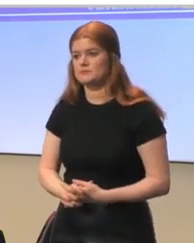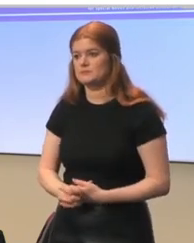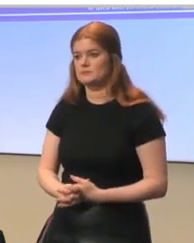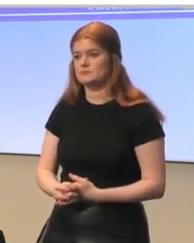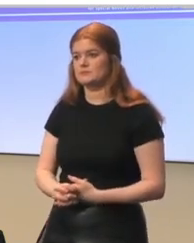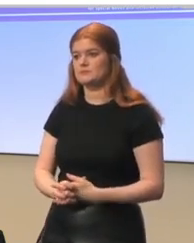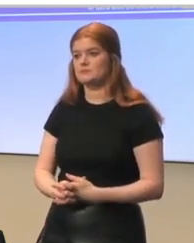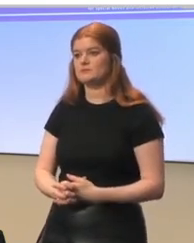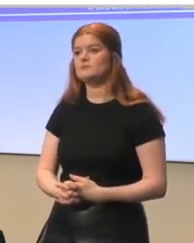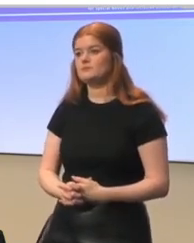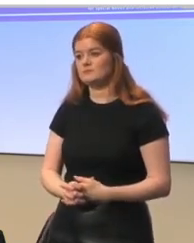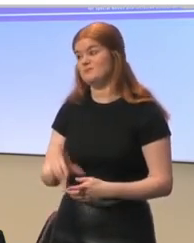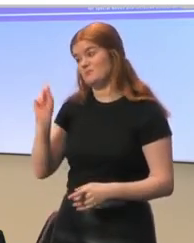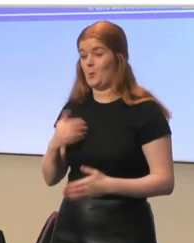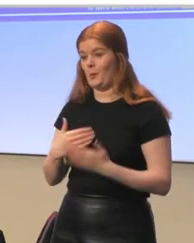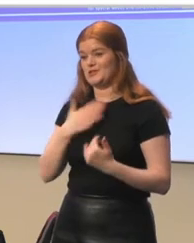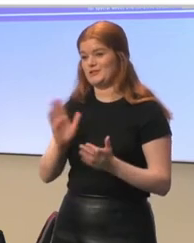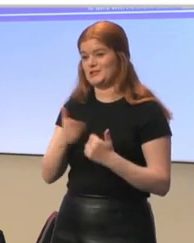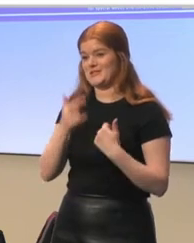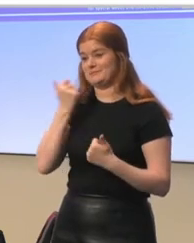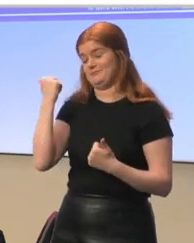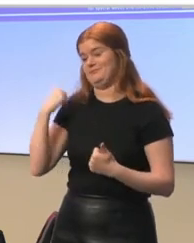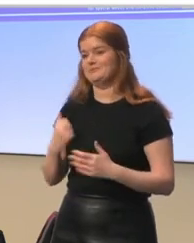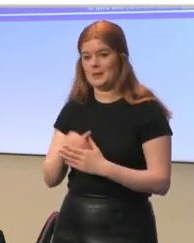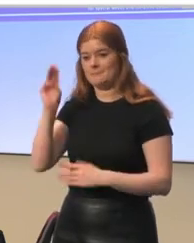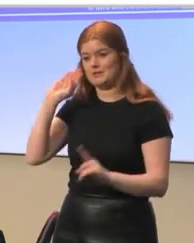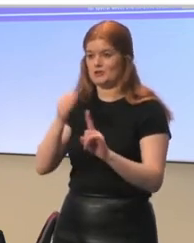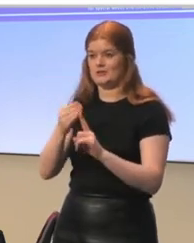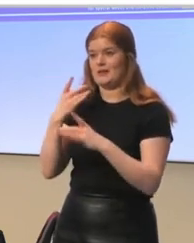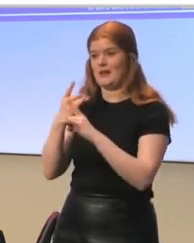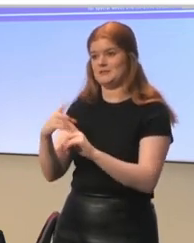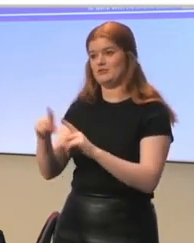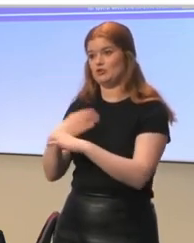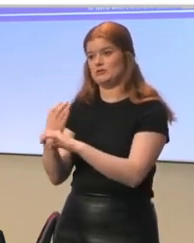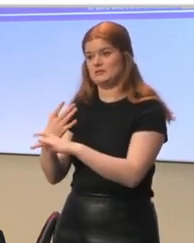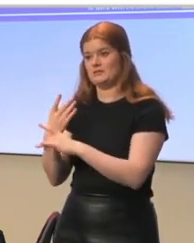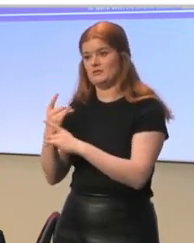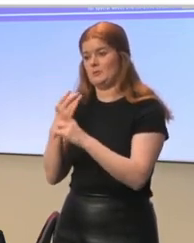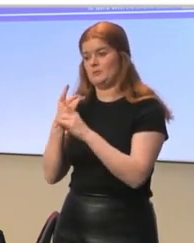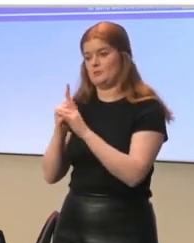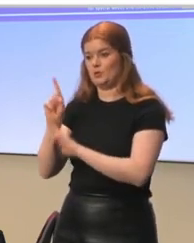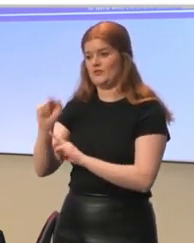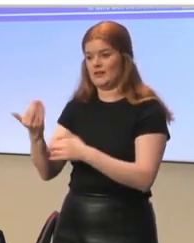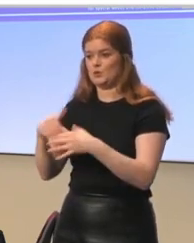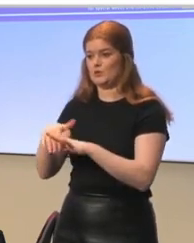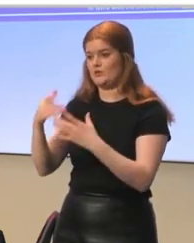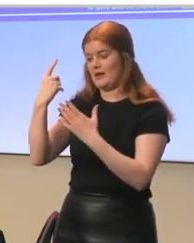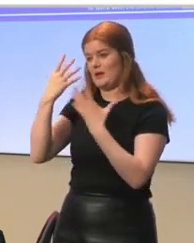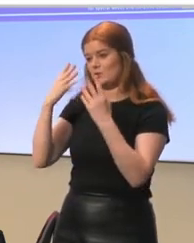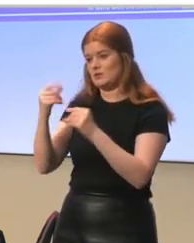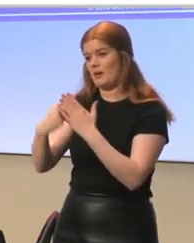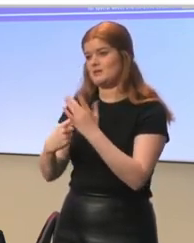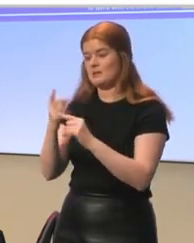So, well, that's what I just said. The mission is to help member countries to improve the inclusive education policy and practice